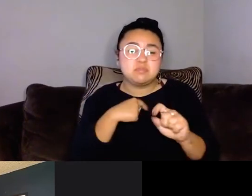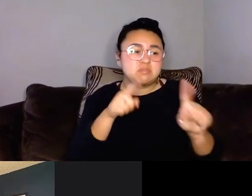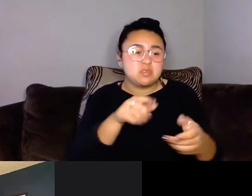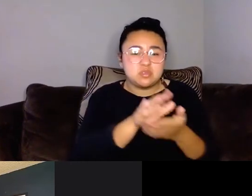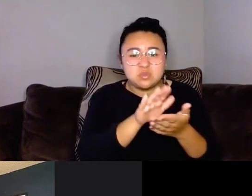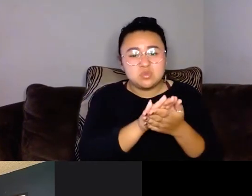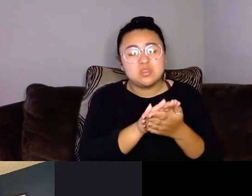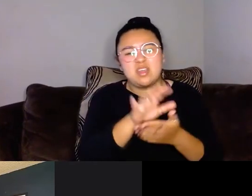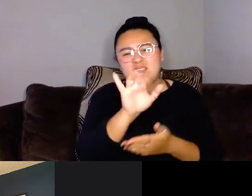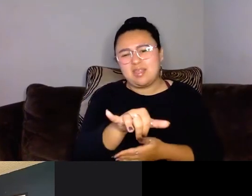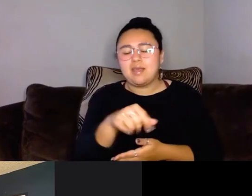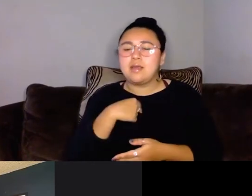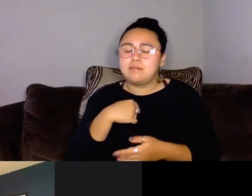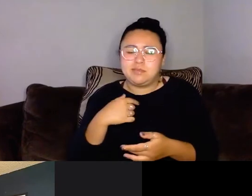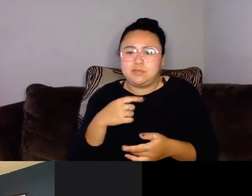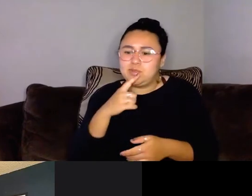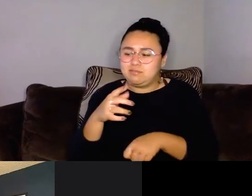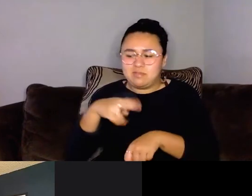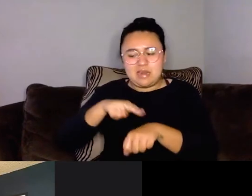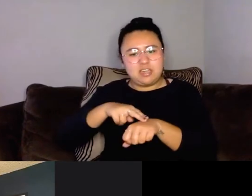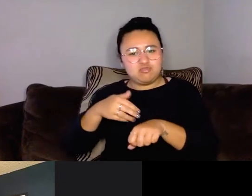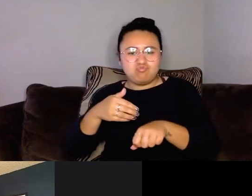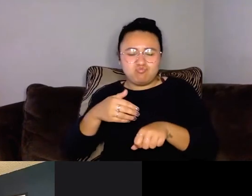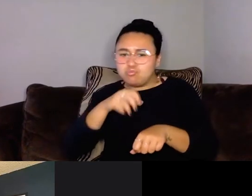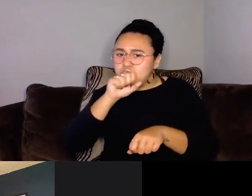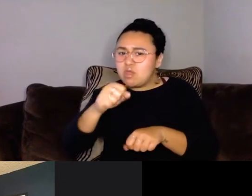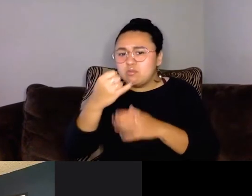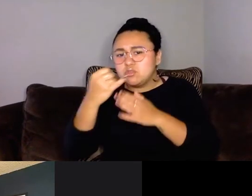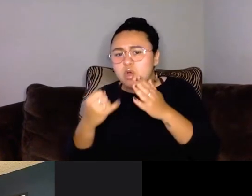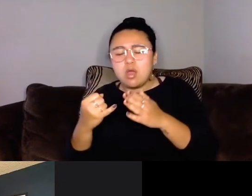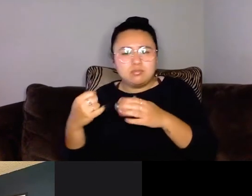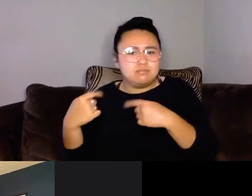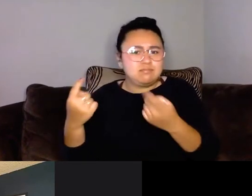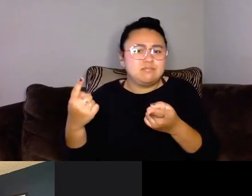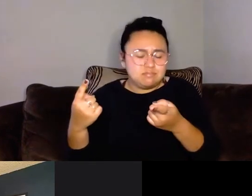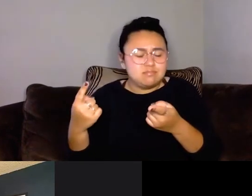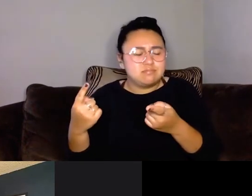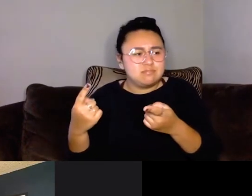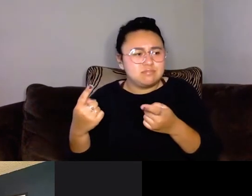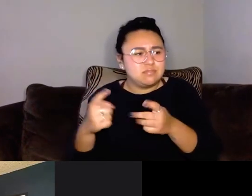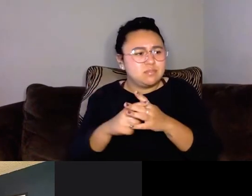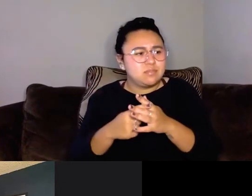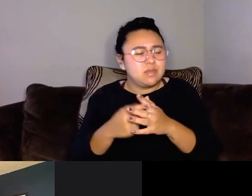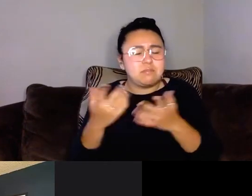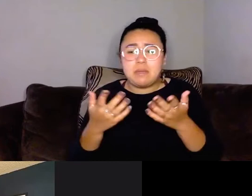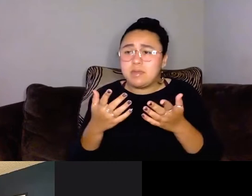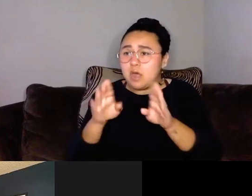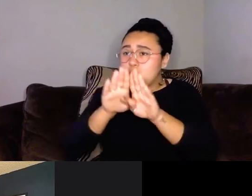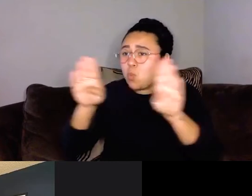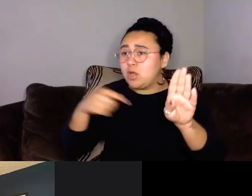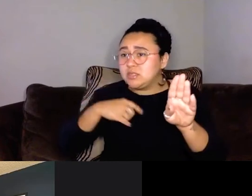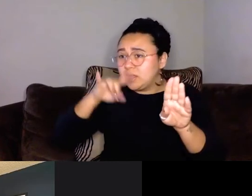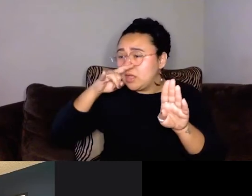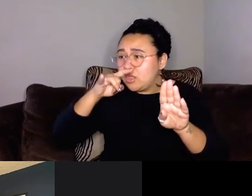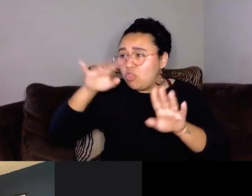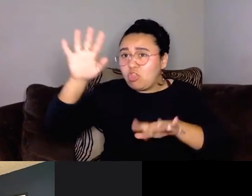naturally like to draw. Cryons, I think, were my beginning. Or maybe finger painting on the walls. I'm